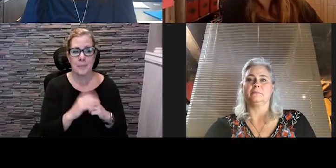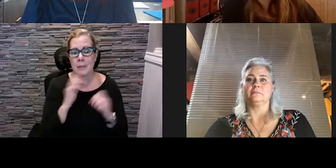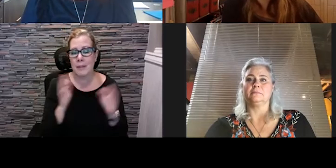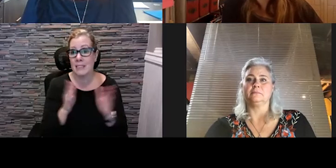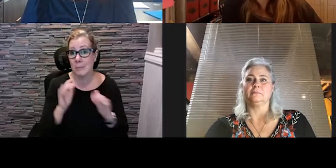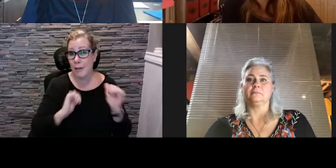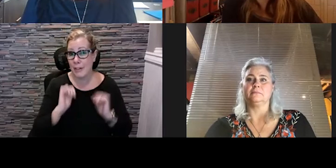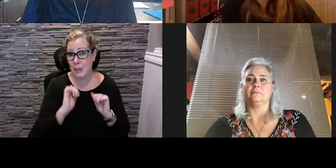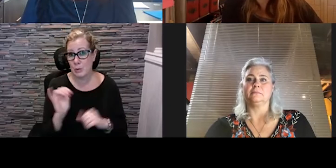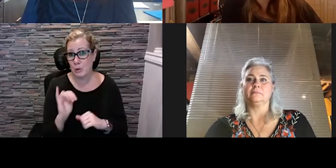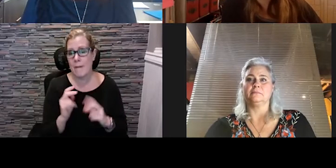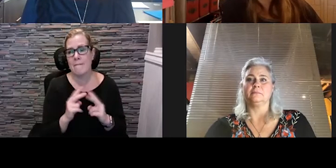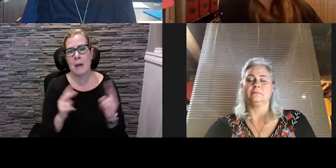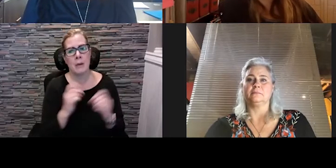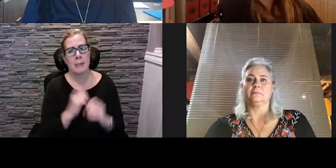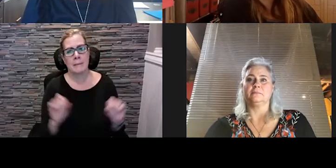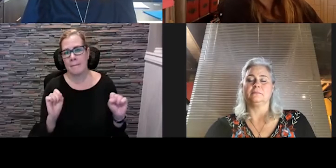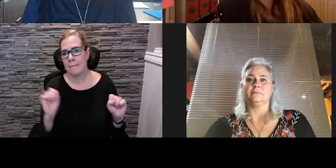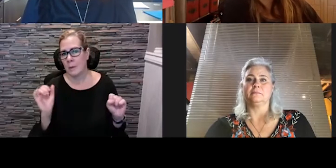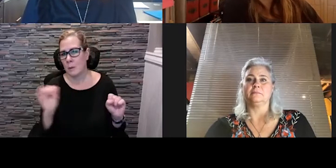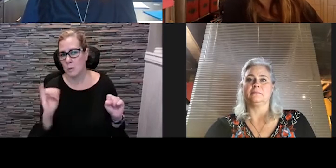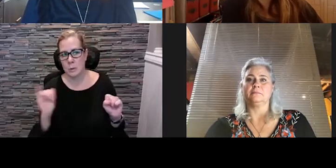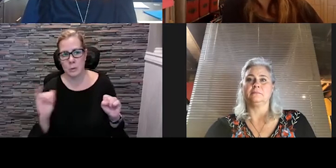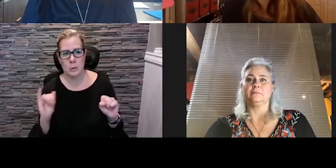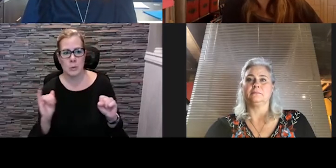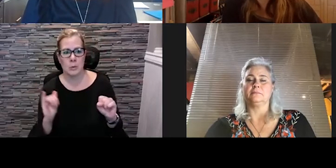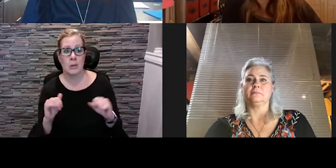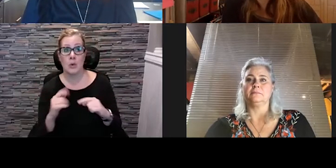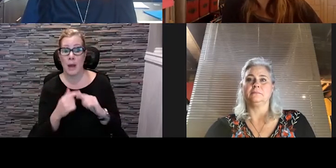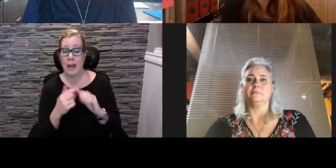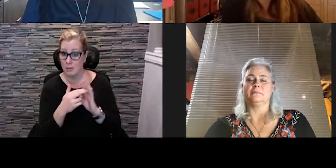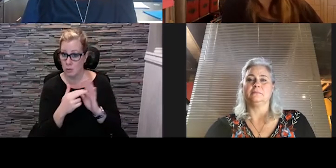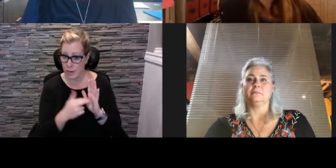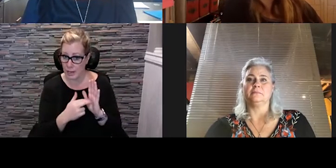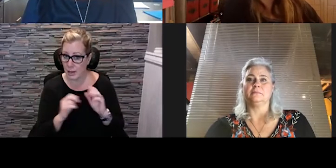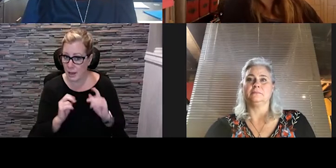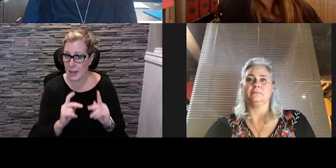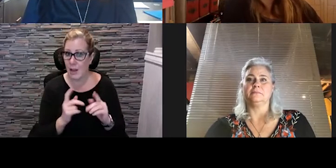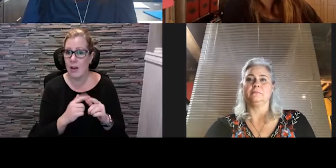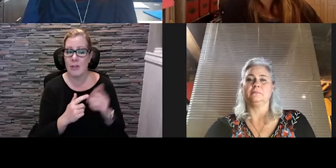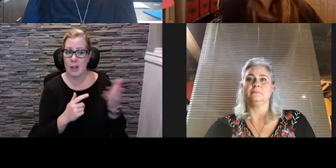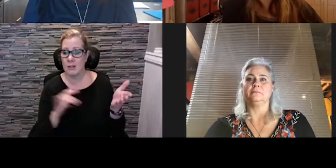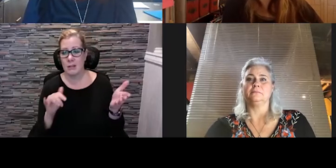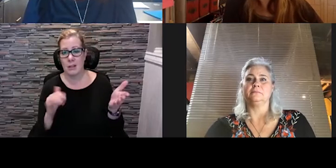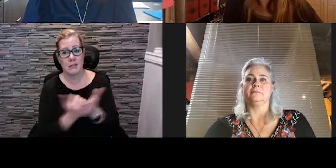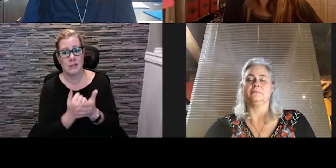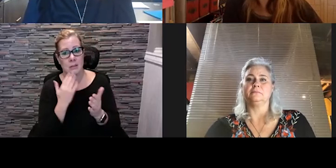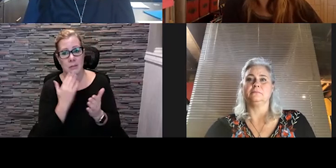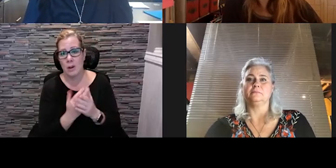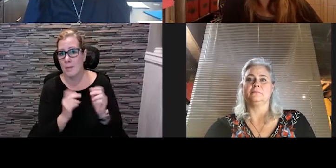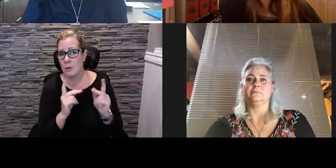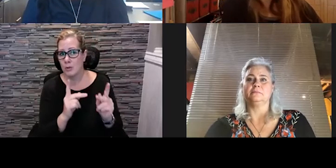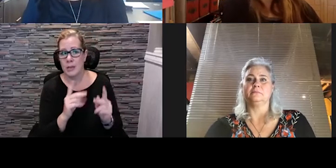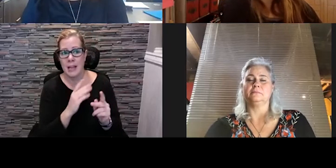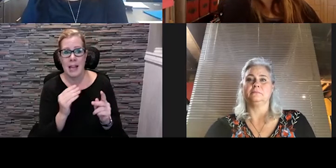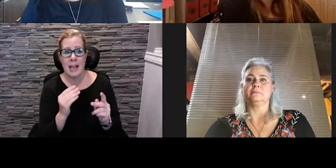here as well very very safe as well as soon as the regulations come to place i think there is a great opportunity and as i mentioned